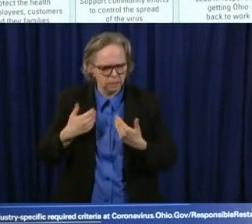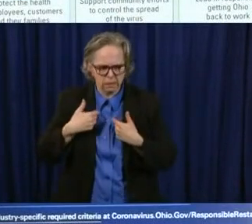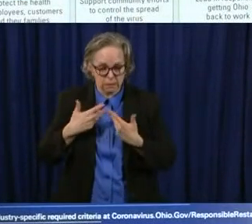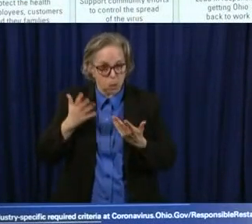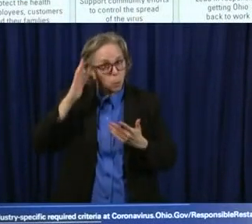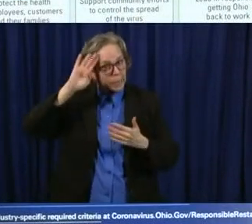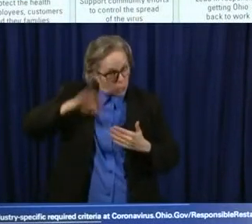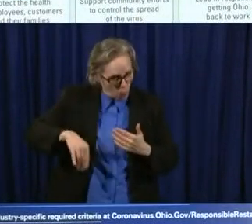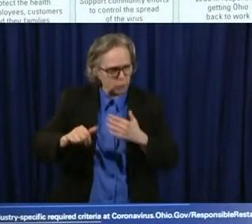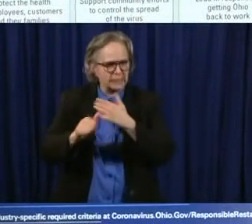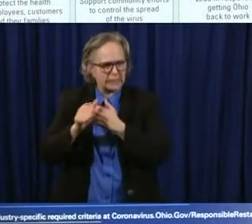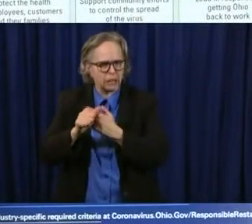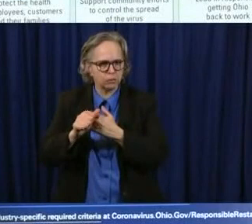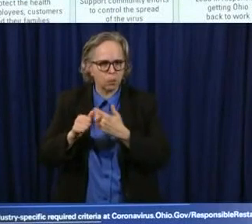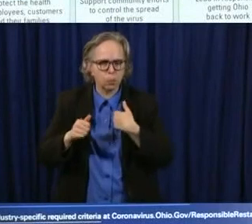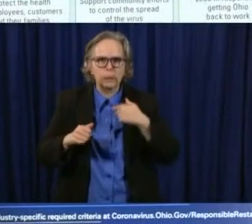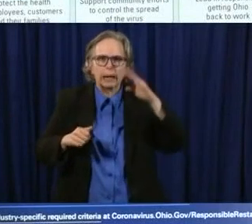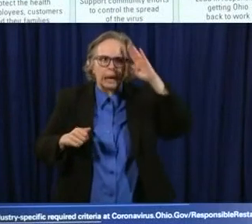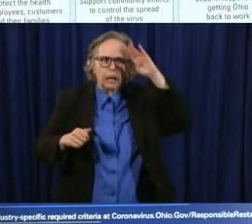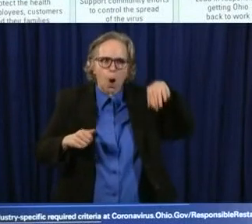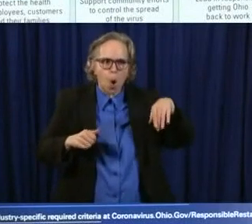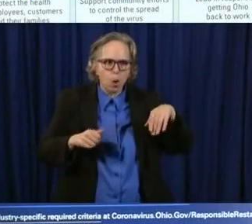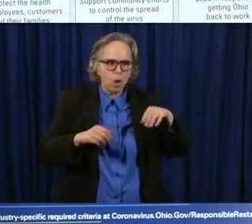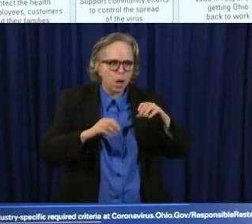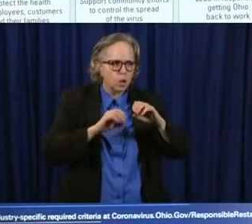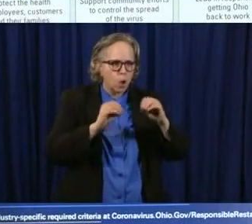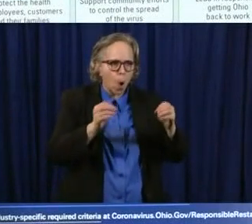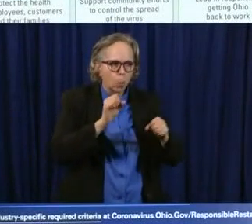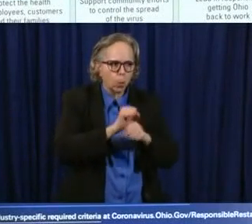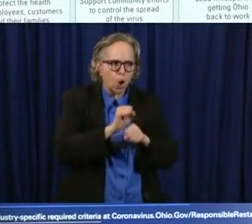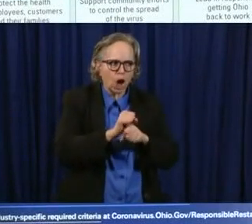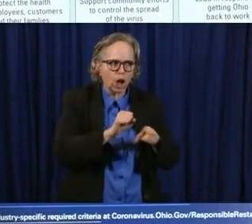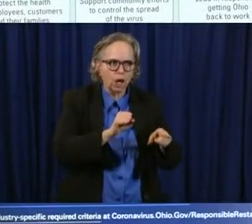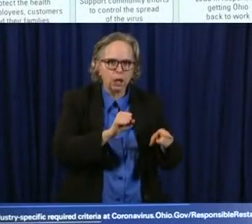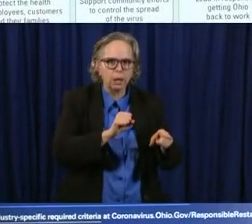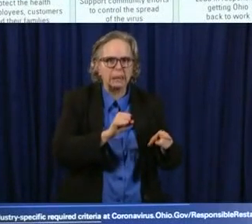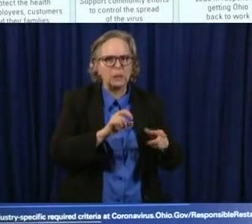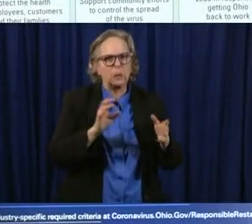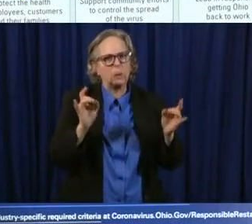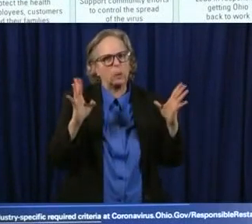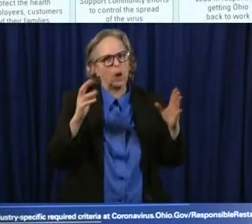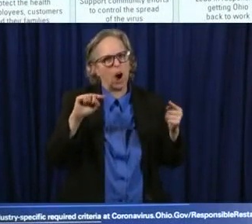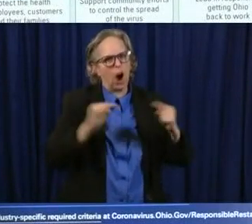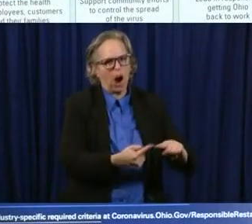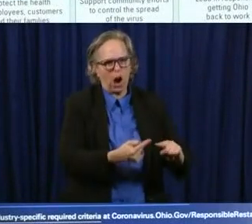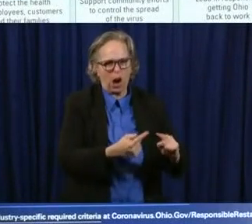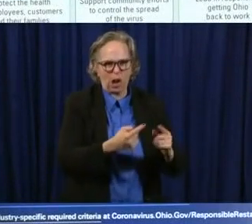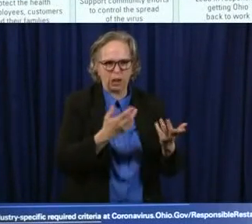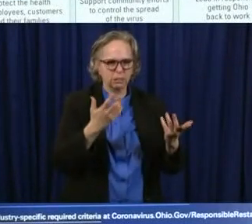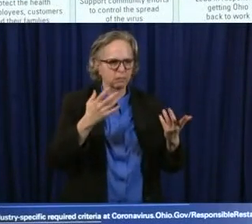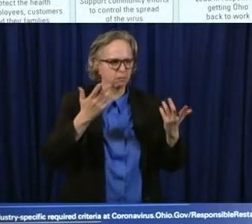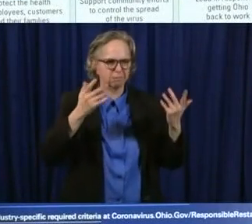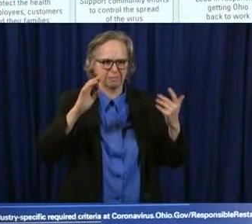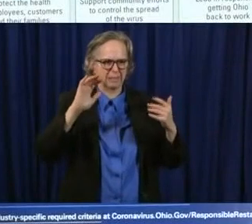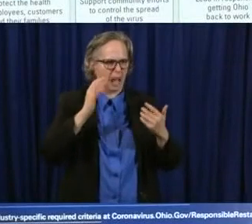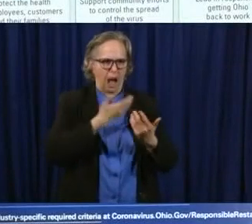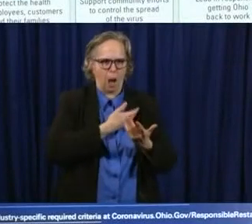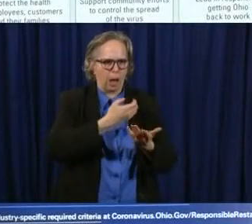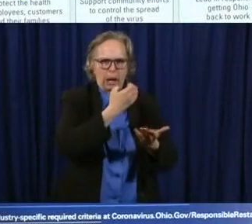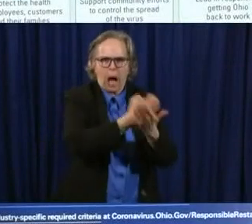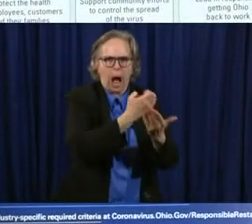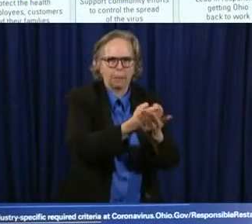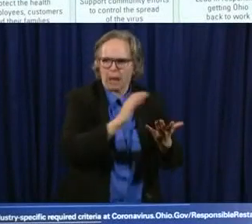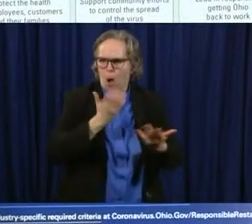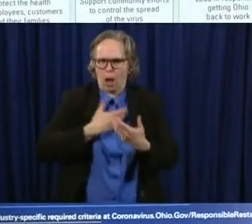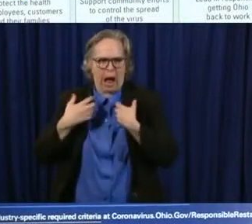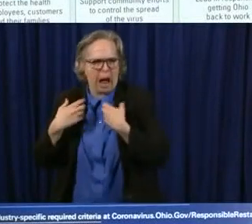working and we know there's a social consequences, there's medical consequences, there's health consequences and so we're trying to balance the two. We think we've